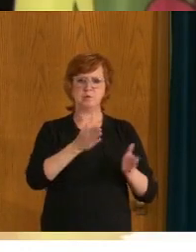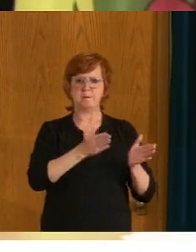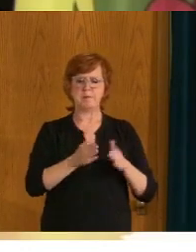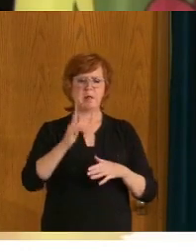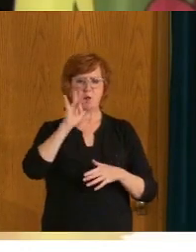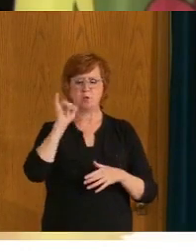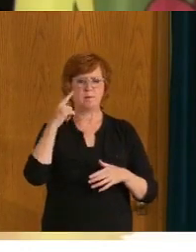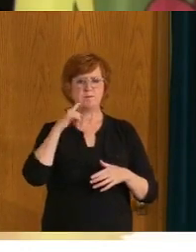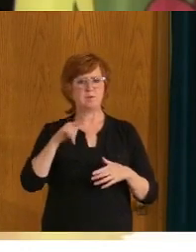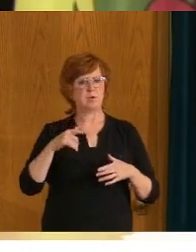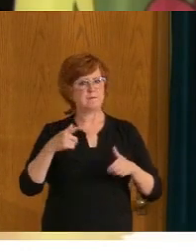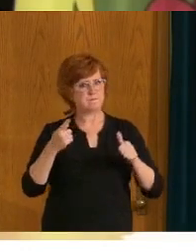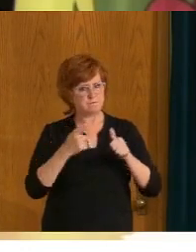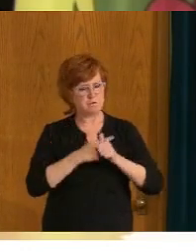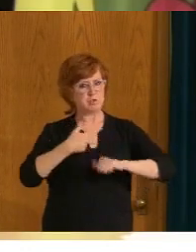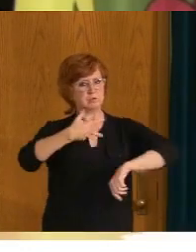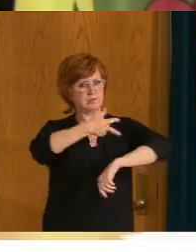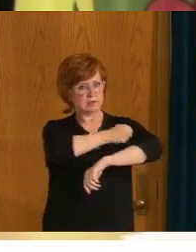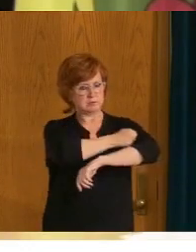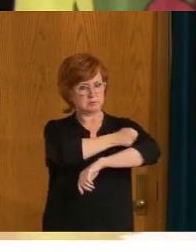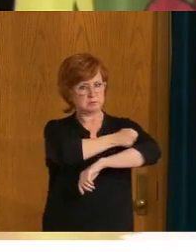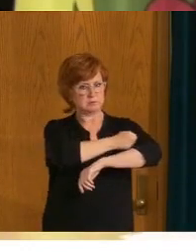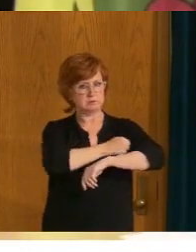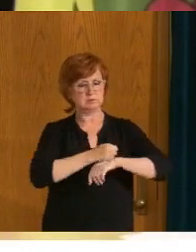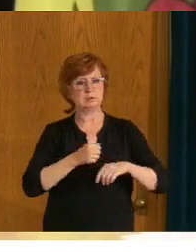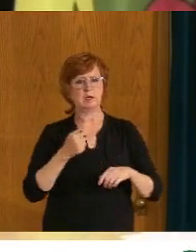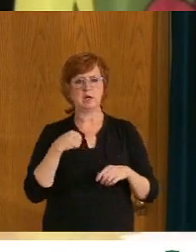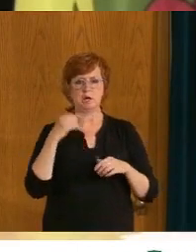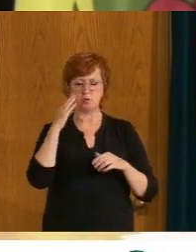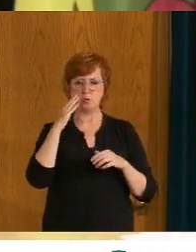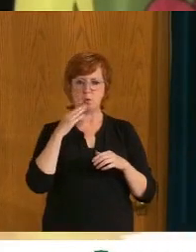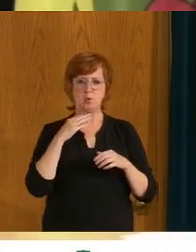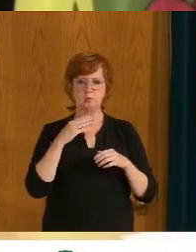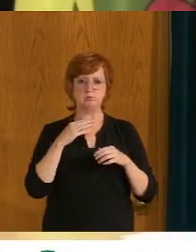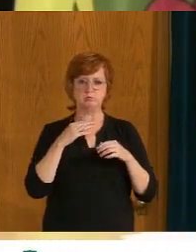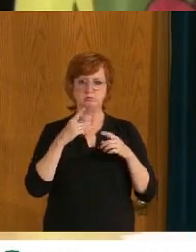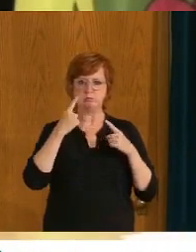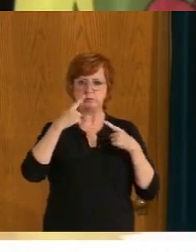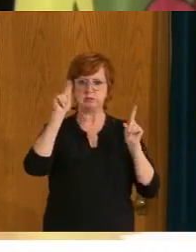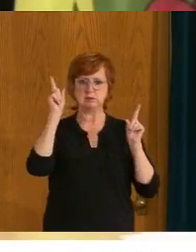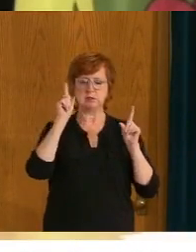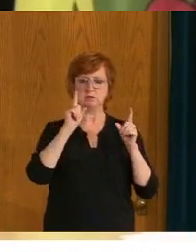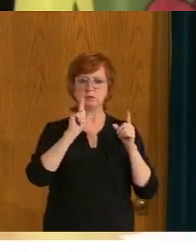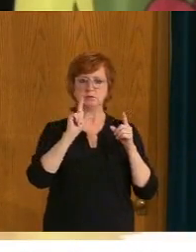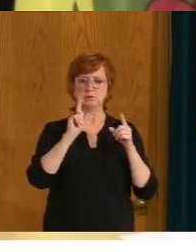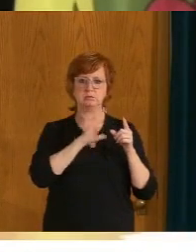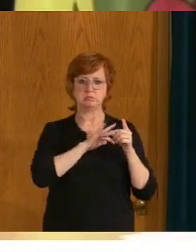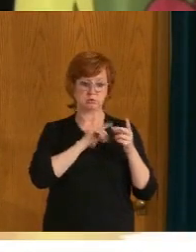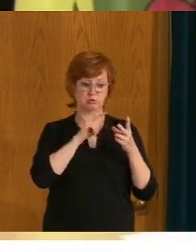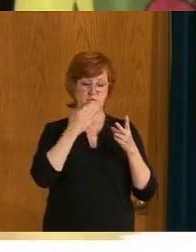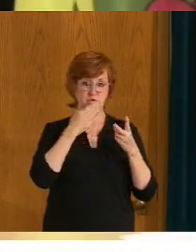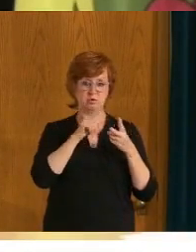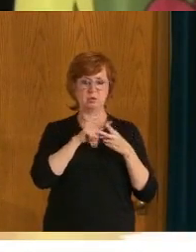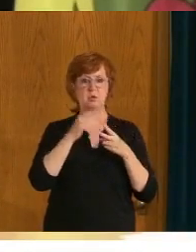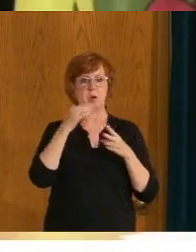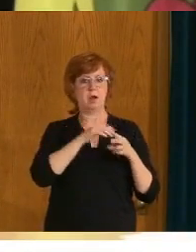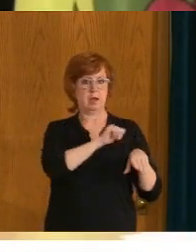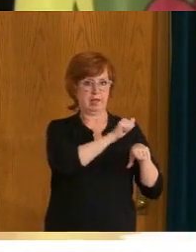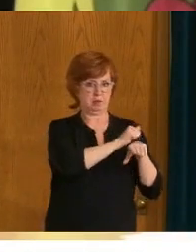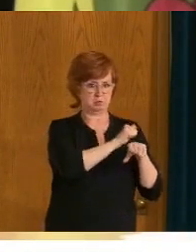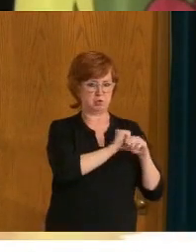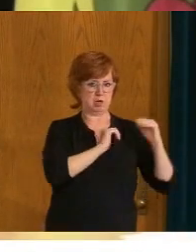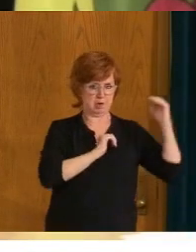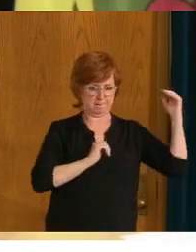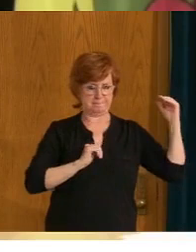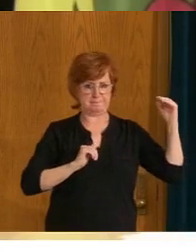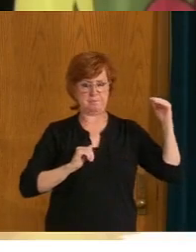shown people are coming out. I know of a couple that have been pretty successful, uh, right now, you know, we're trailing other provinces with Alberta as far